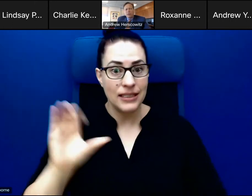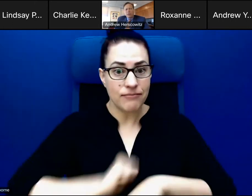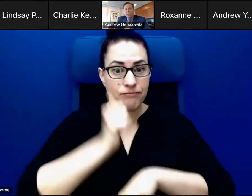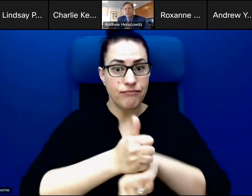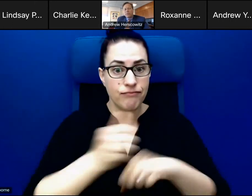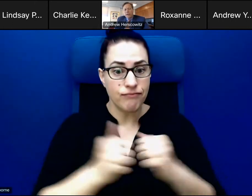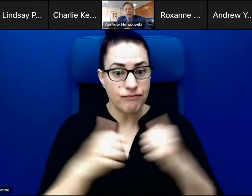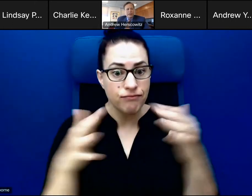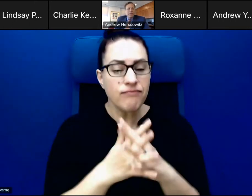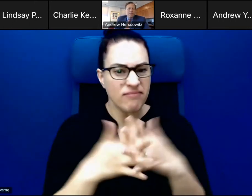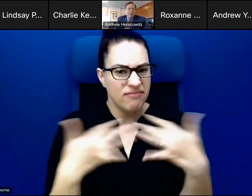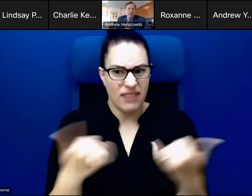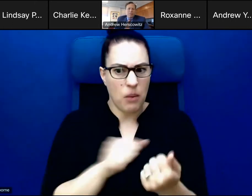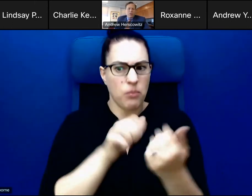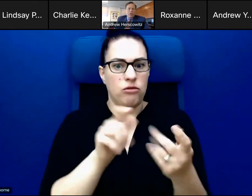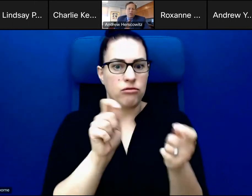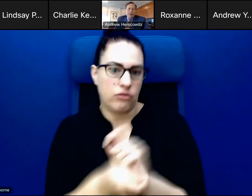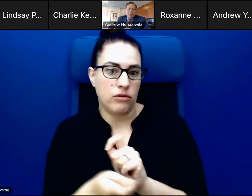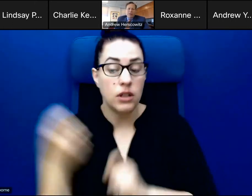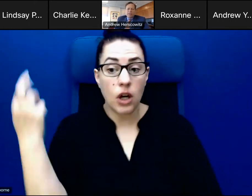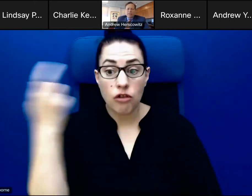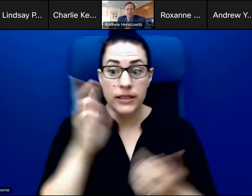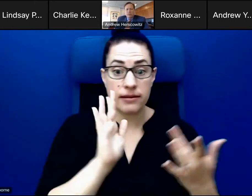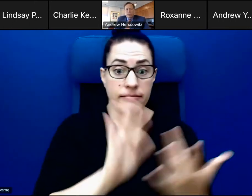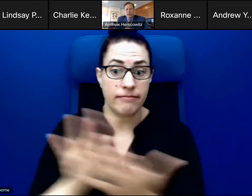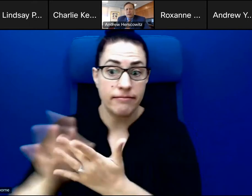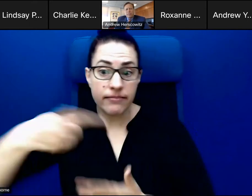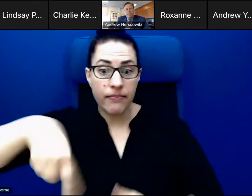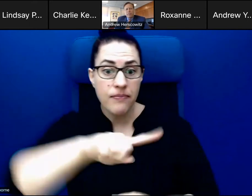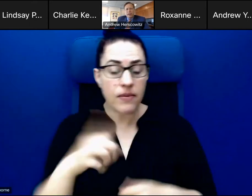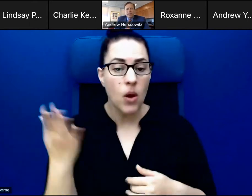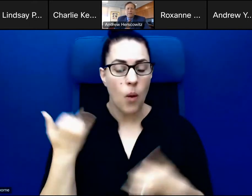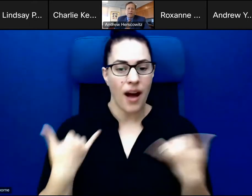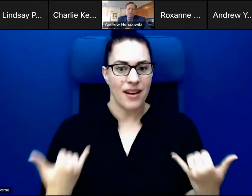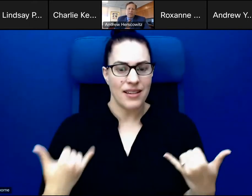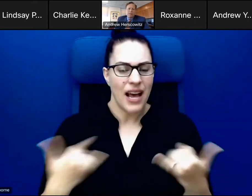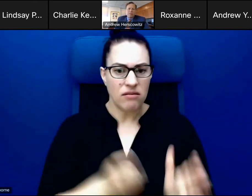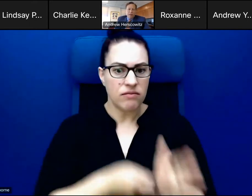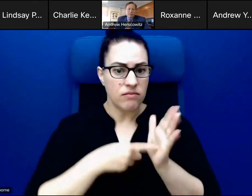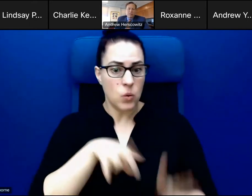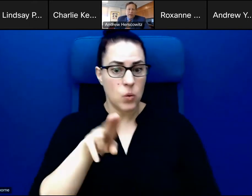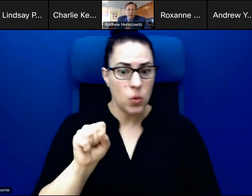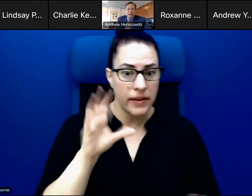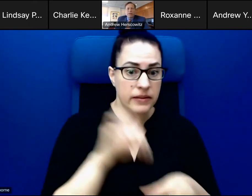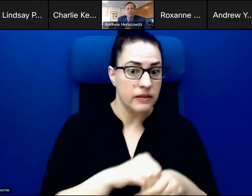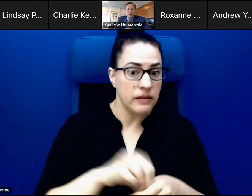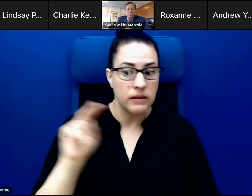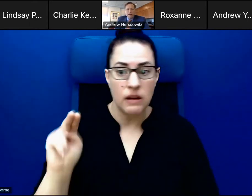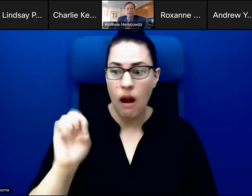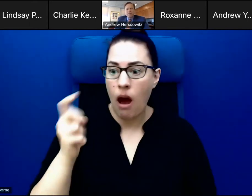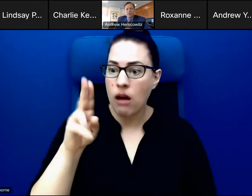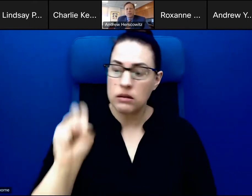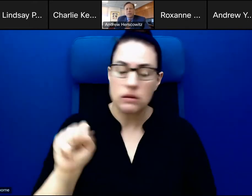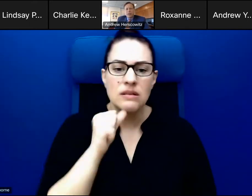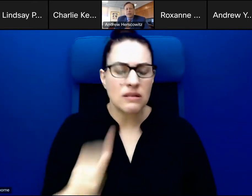talking to all of you today because we no longer have that U.S. nexus requirement, and the mandate of DFC is to advance development and foreign